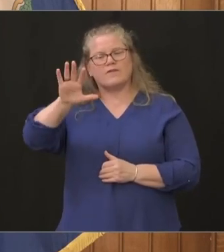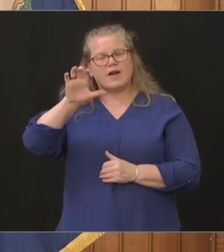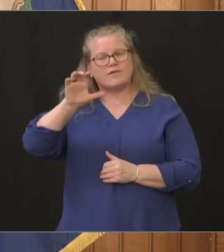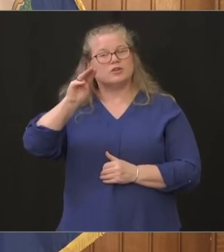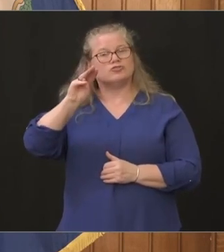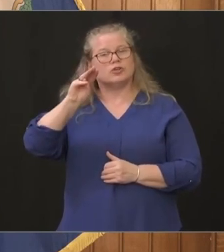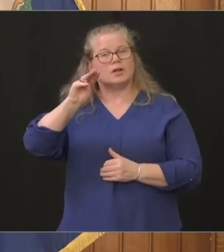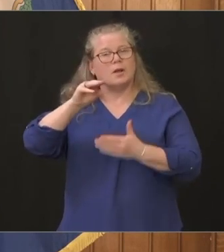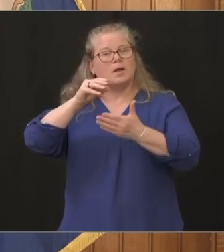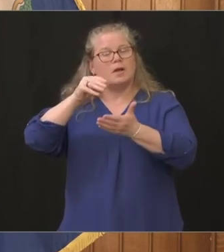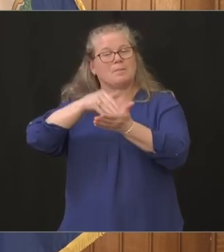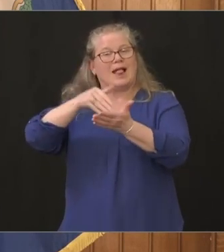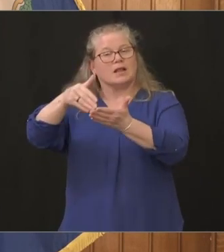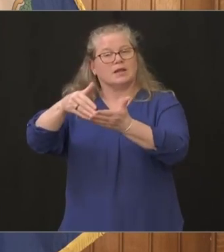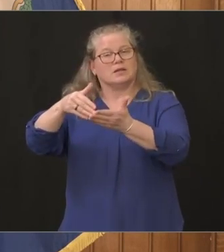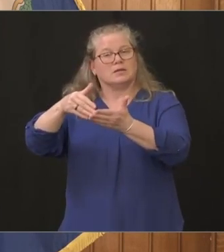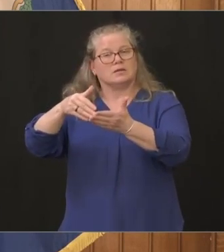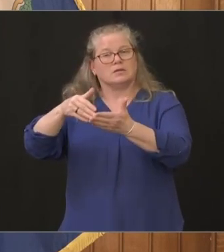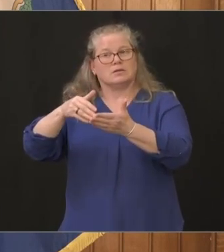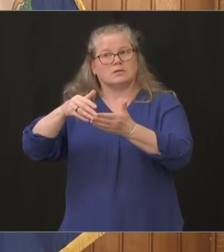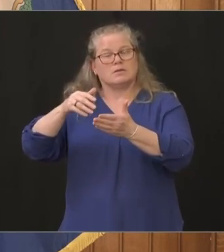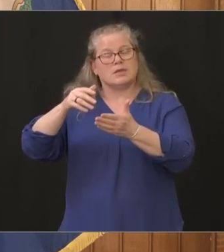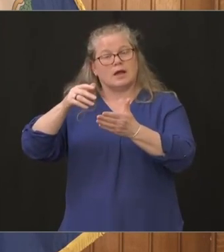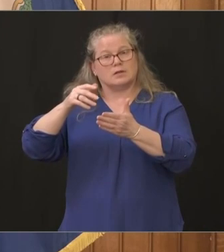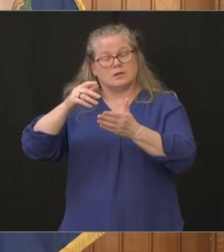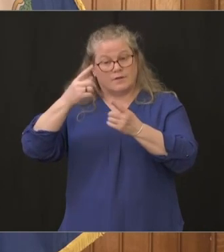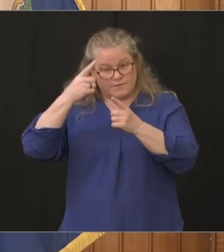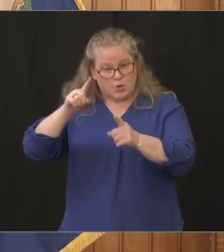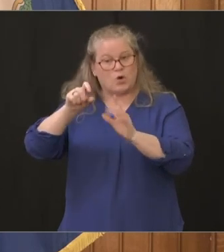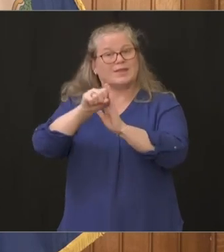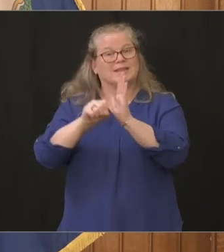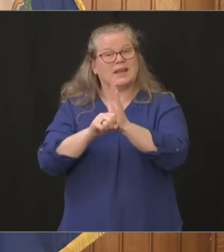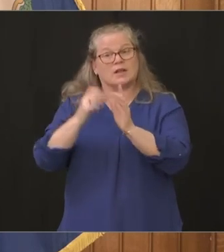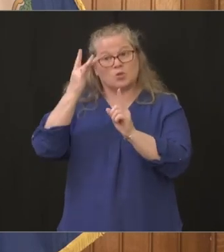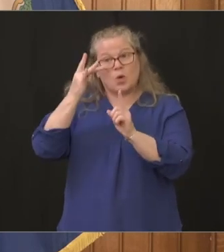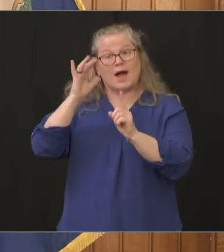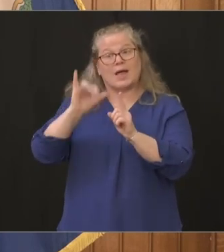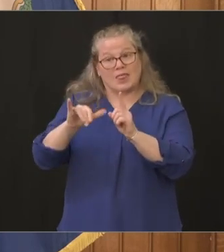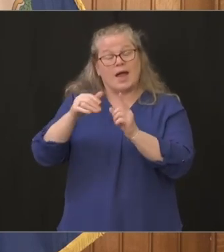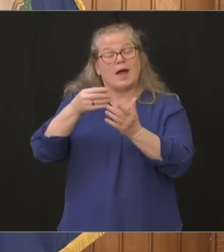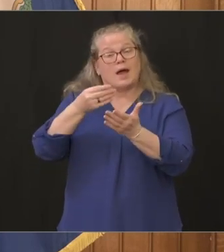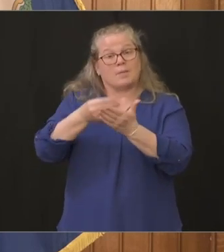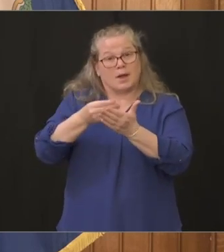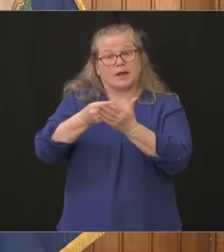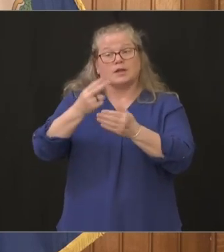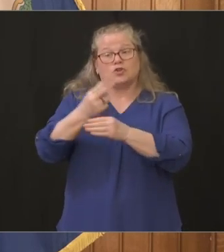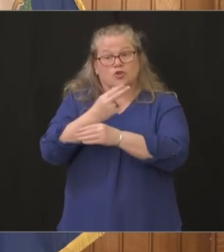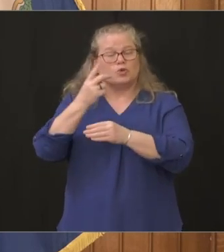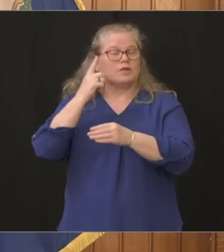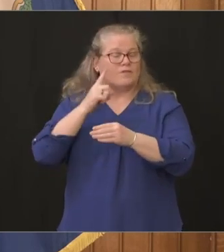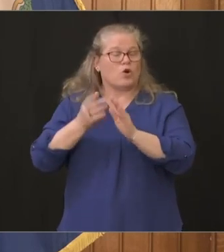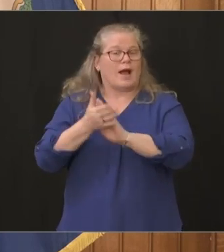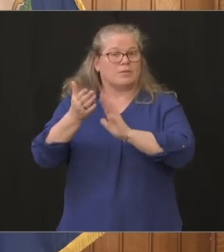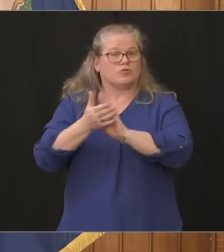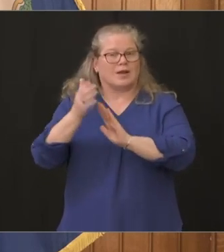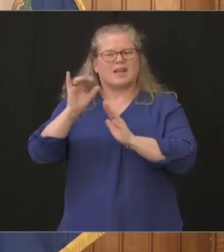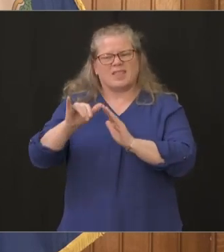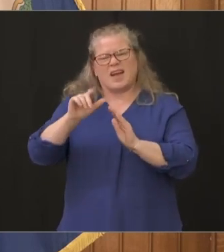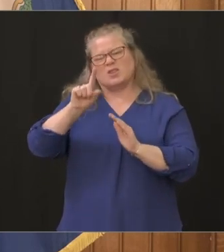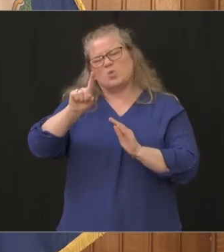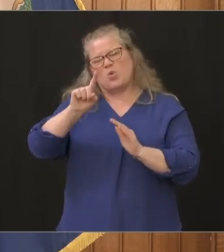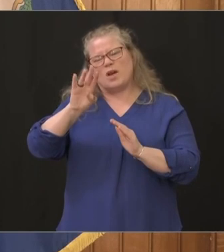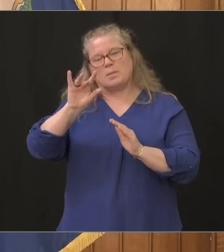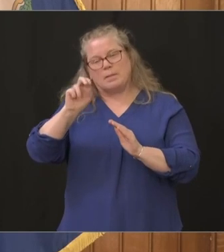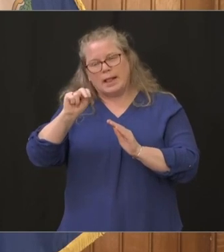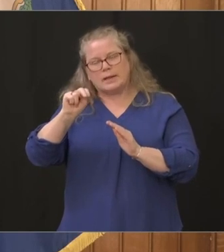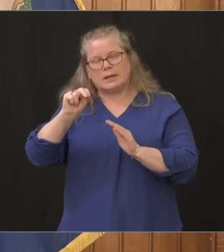uh devoted to uh going to the states because that we can use to pay for our operating expenses and that's going to be at least a billion and a half to uh the